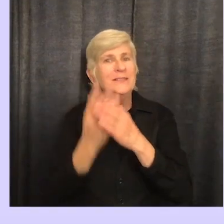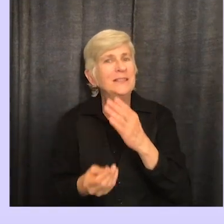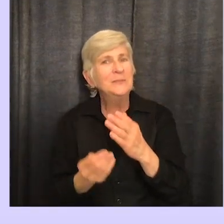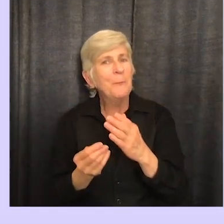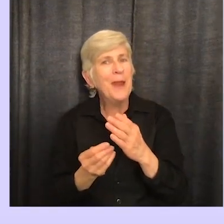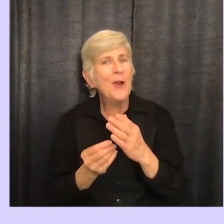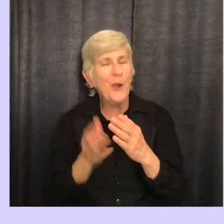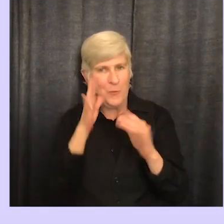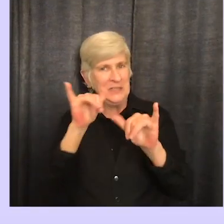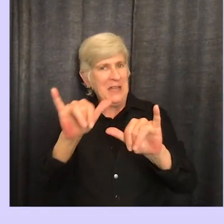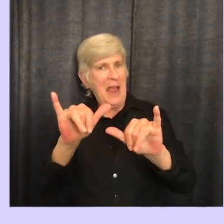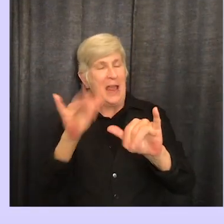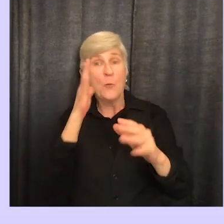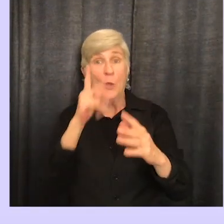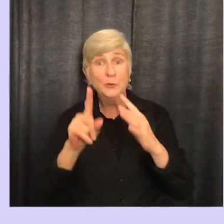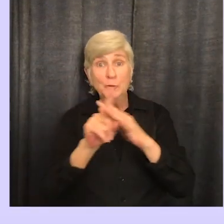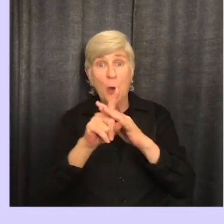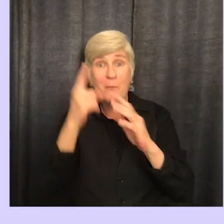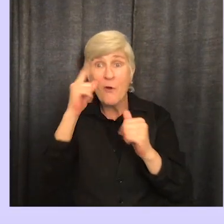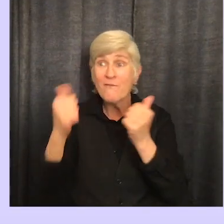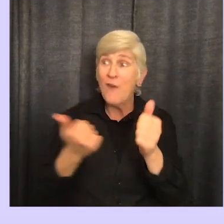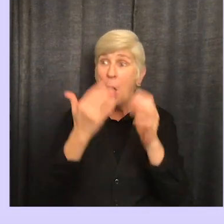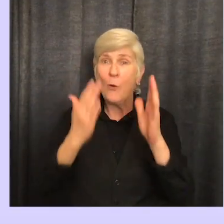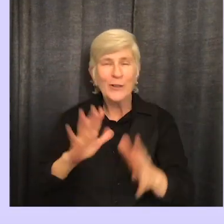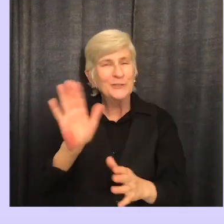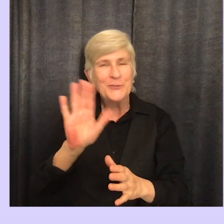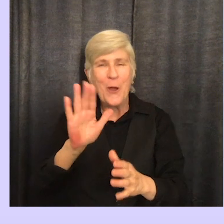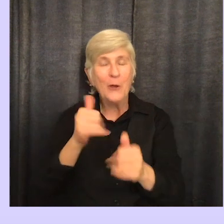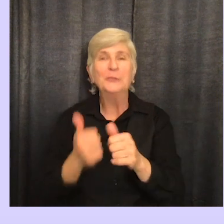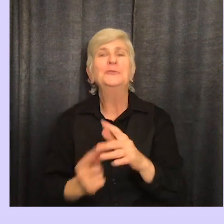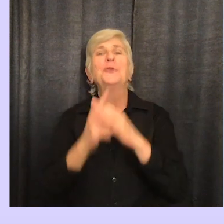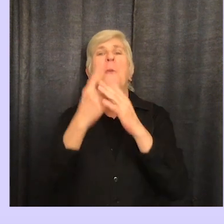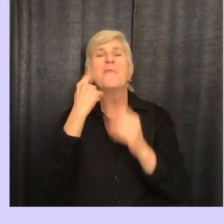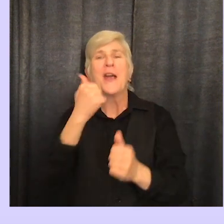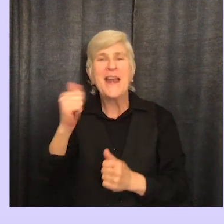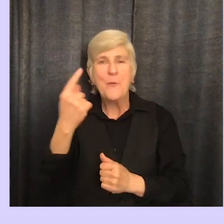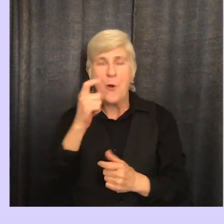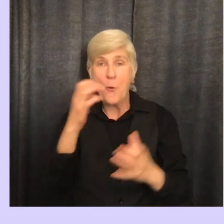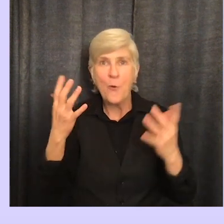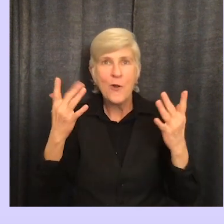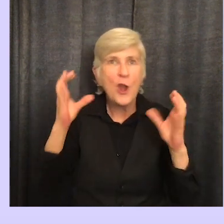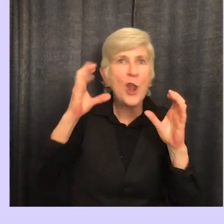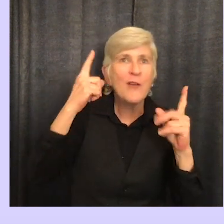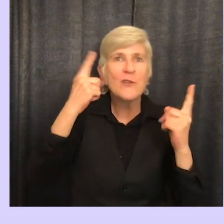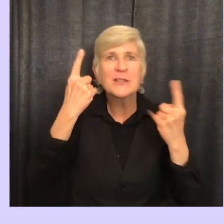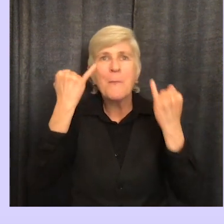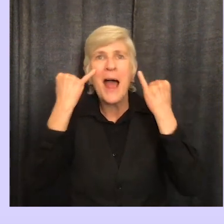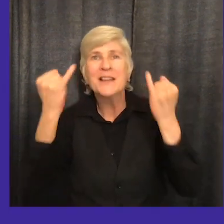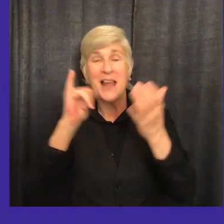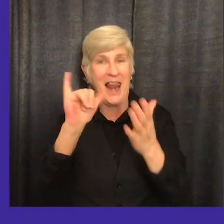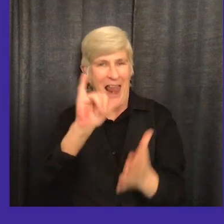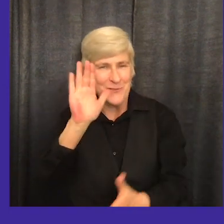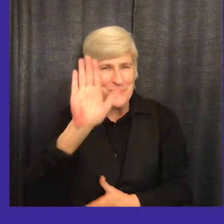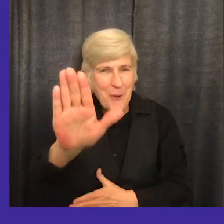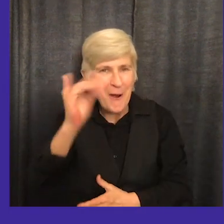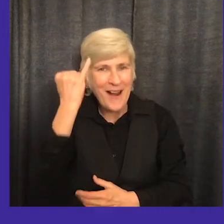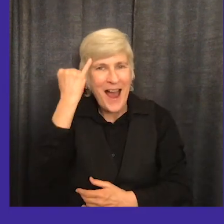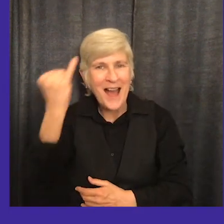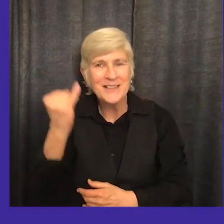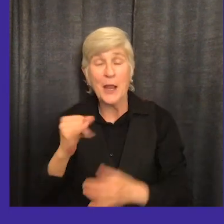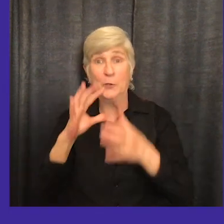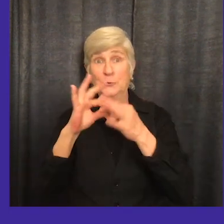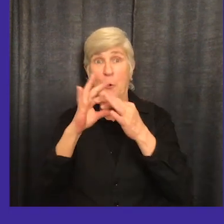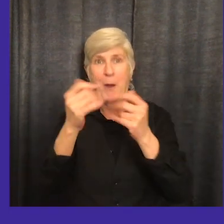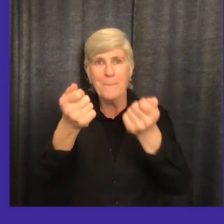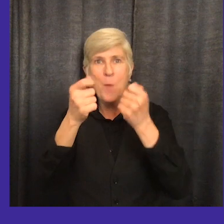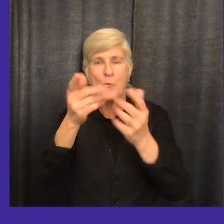And they don't just show up for followers. They show up for anybody looking for an idea like yours. Stories walk